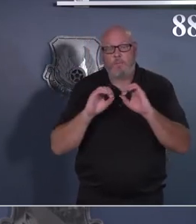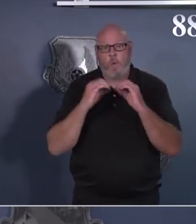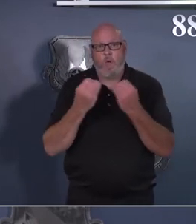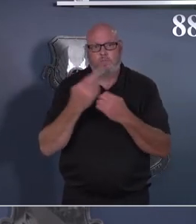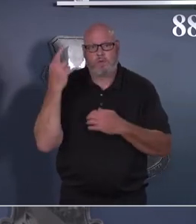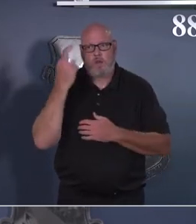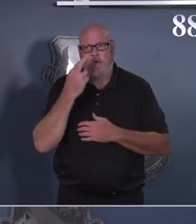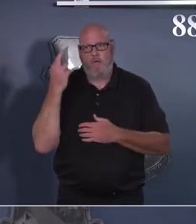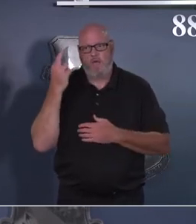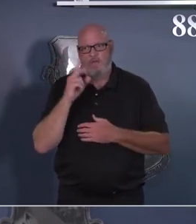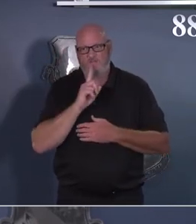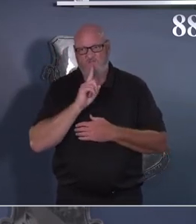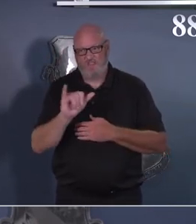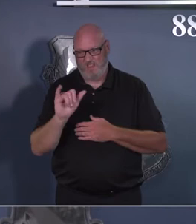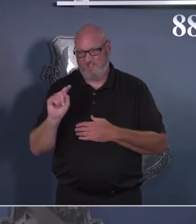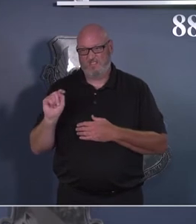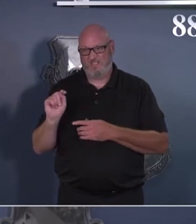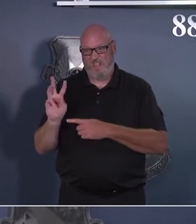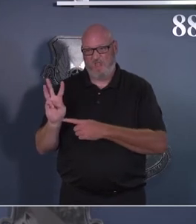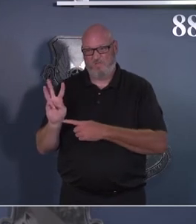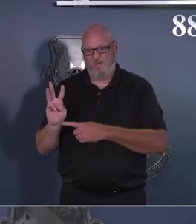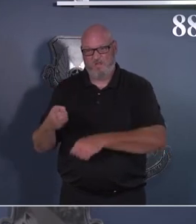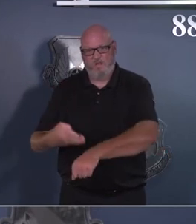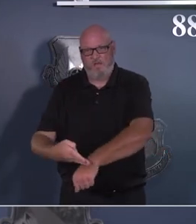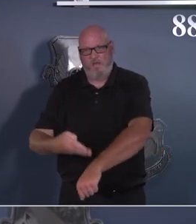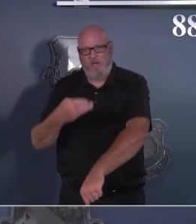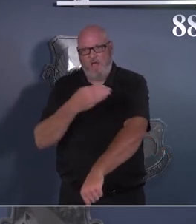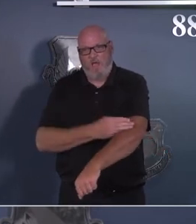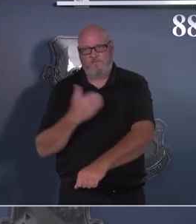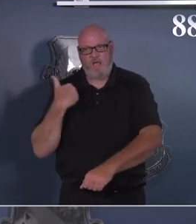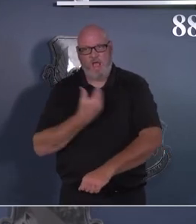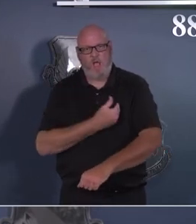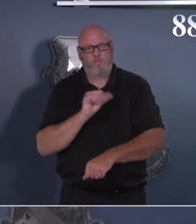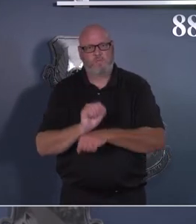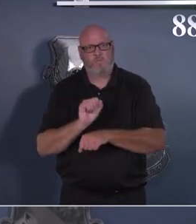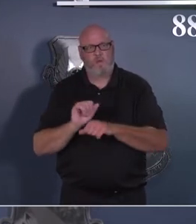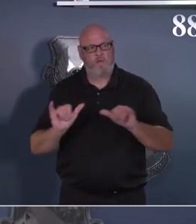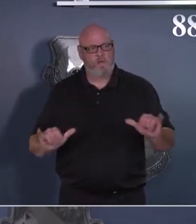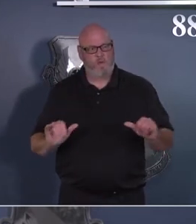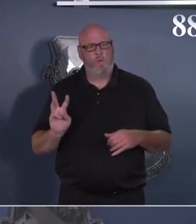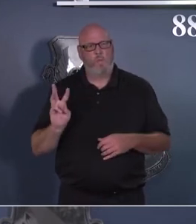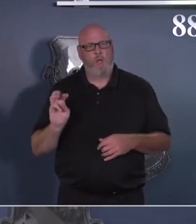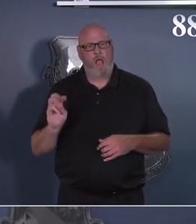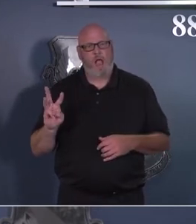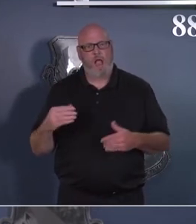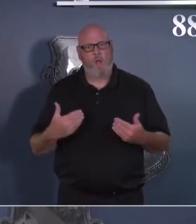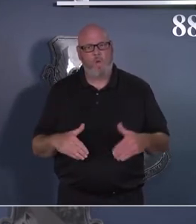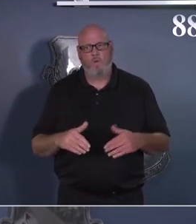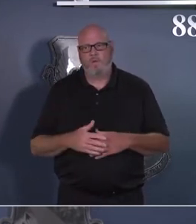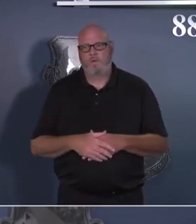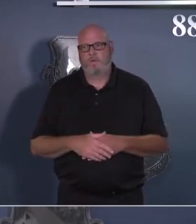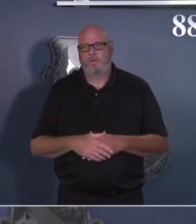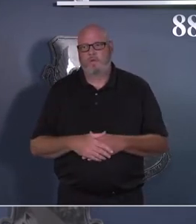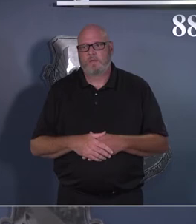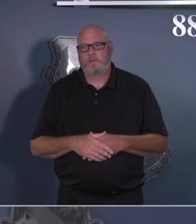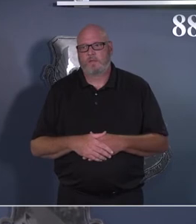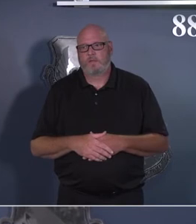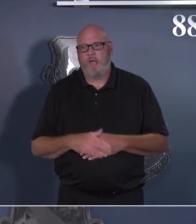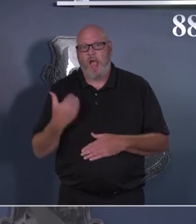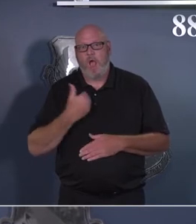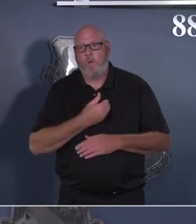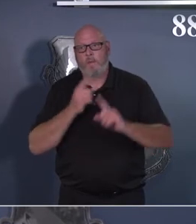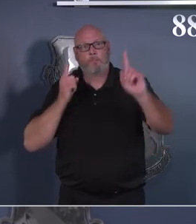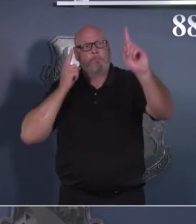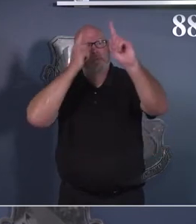employee productivity improved, and mission resiliency was actually positively